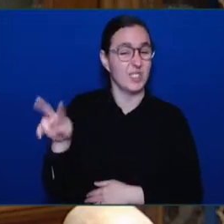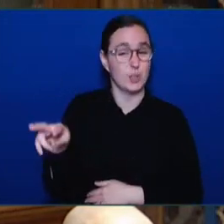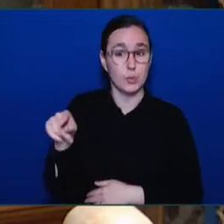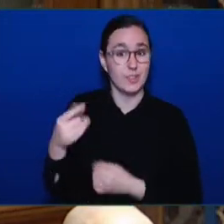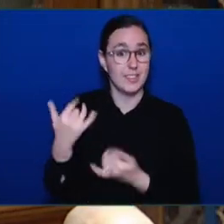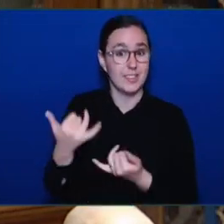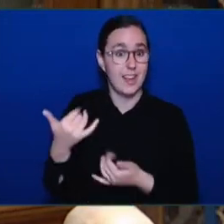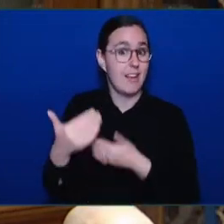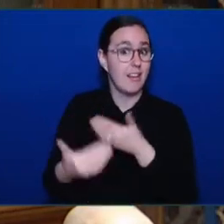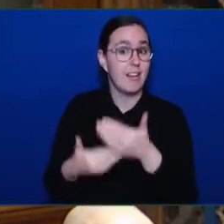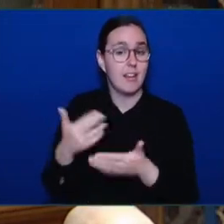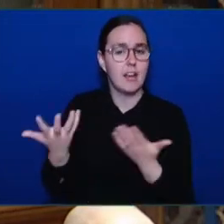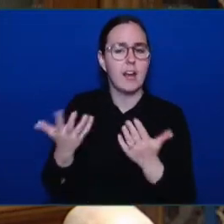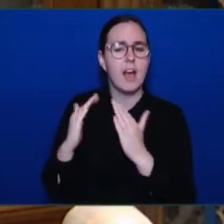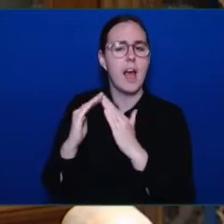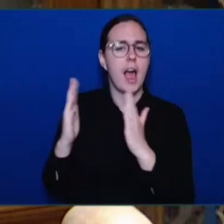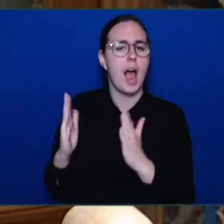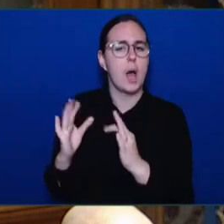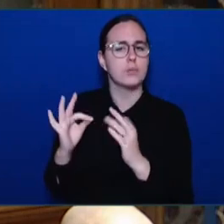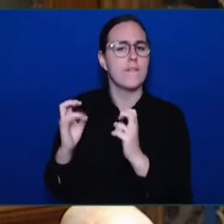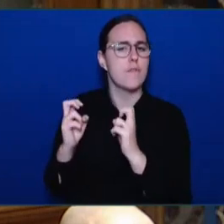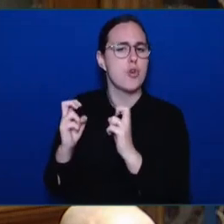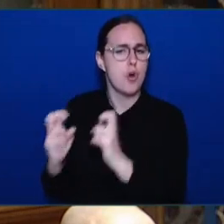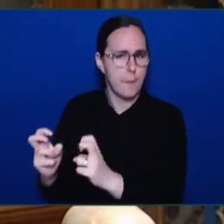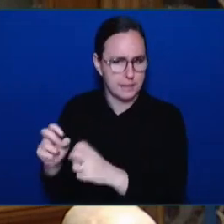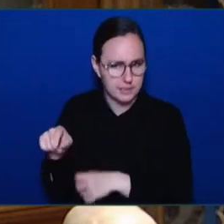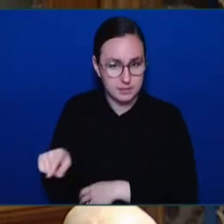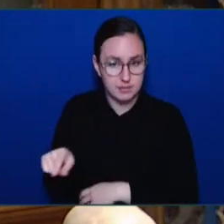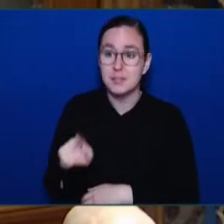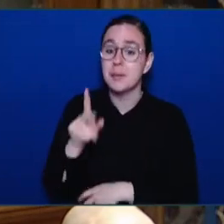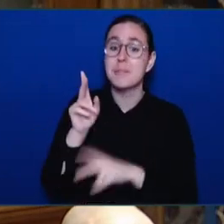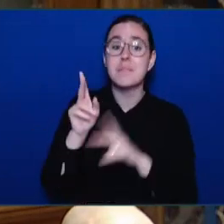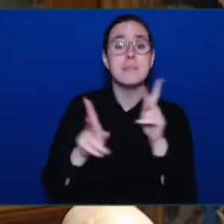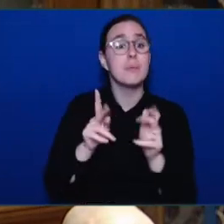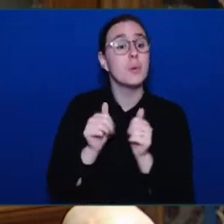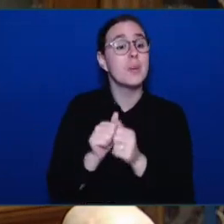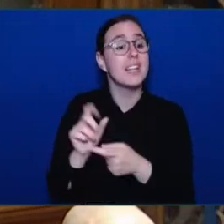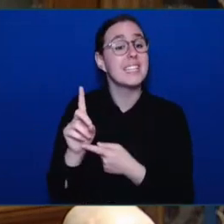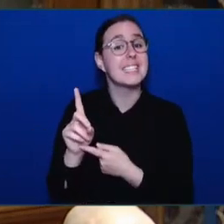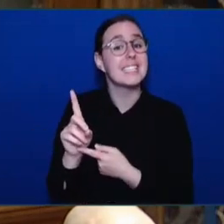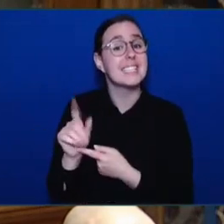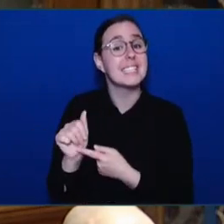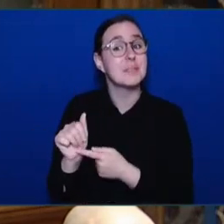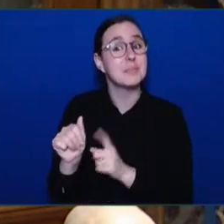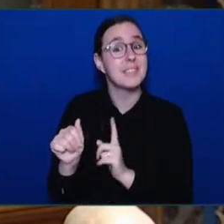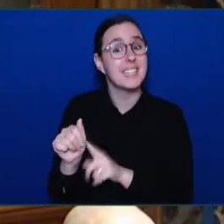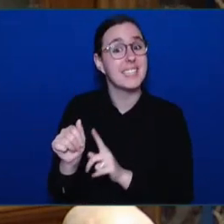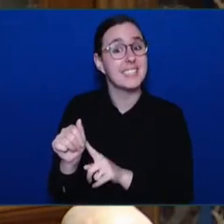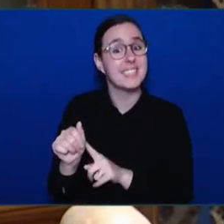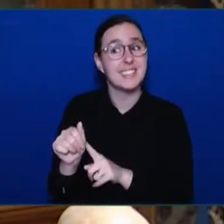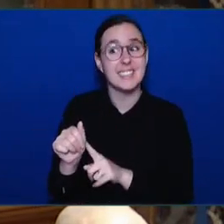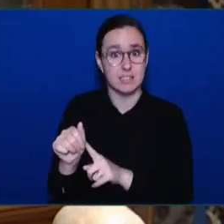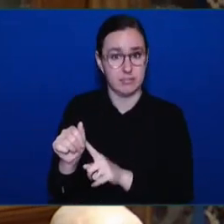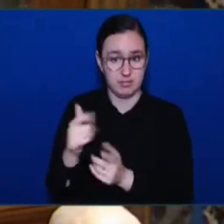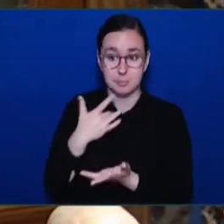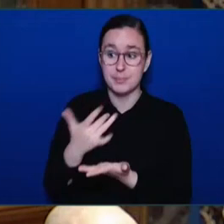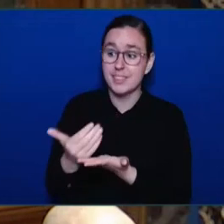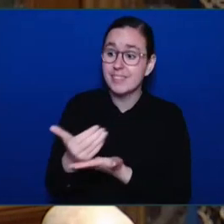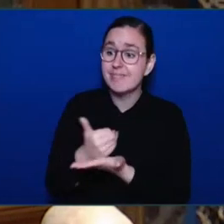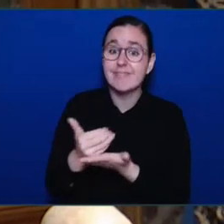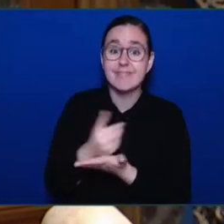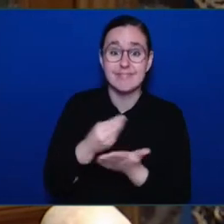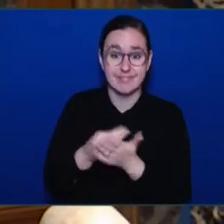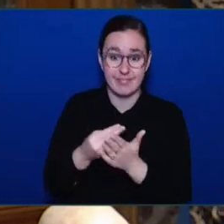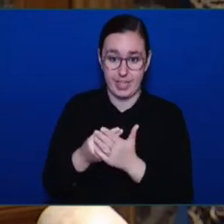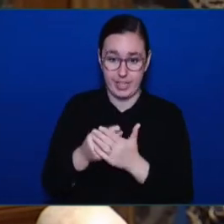people with disabilities are not living below the poverty line. But the Federal Minister of Disability and Inclusion, Carla